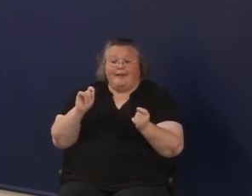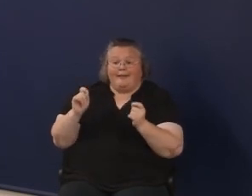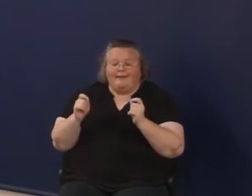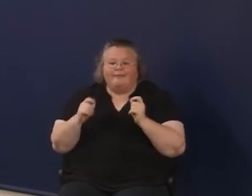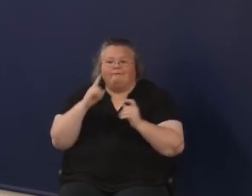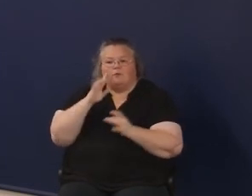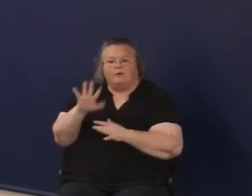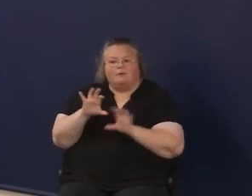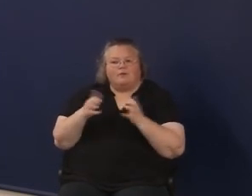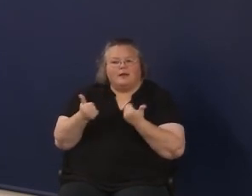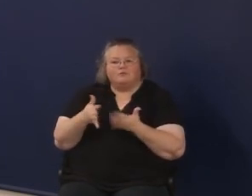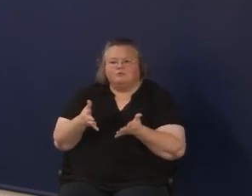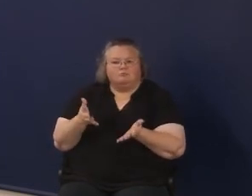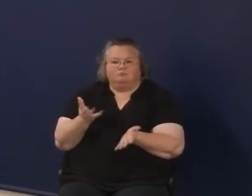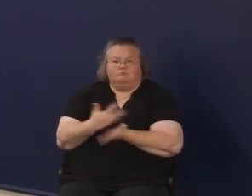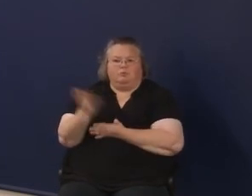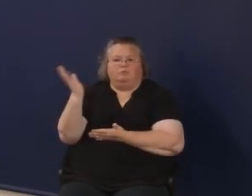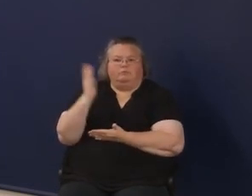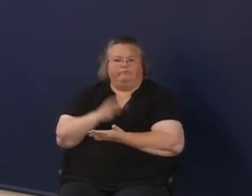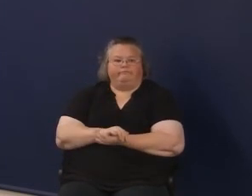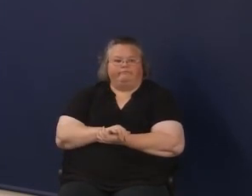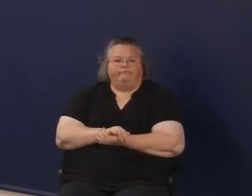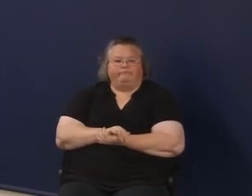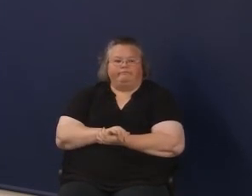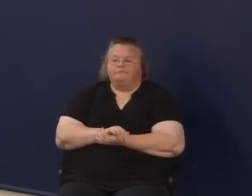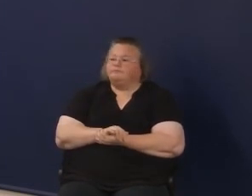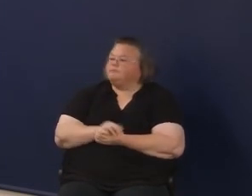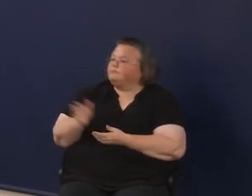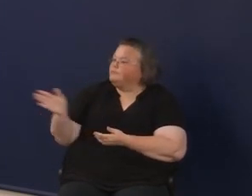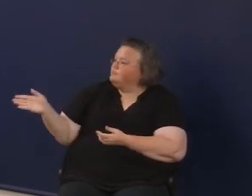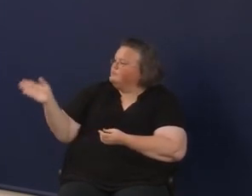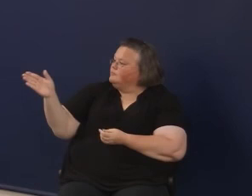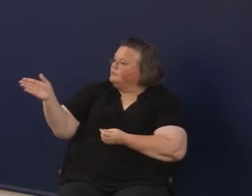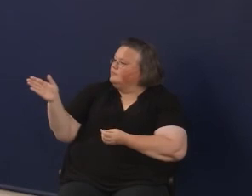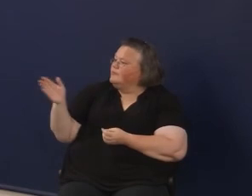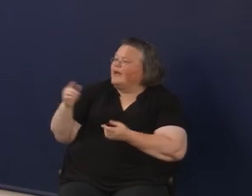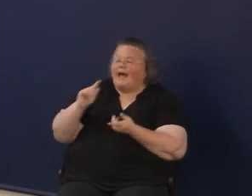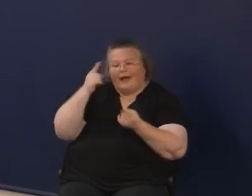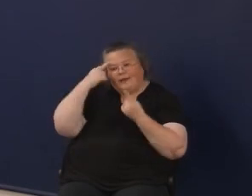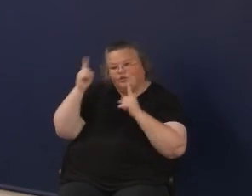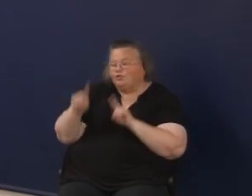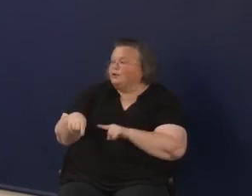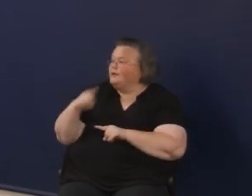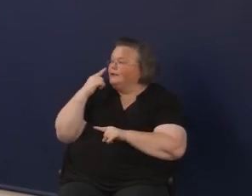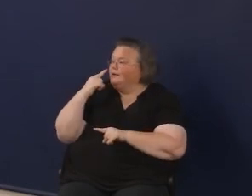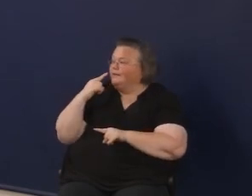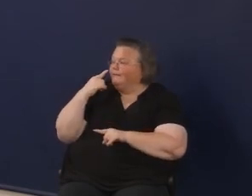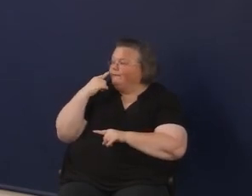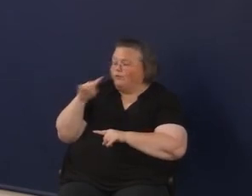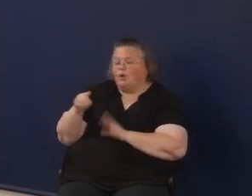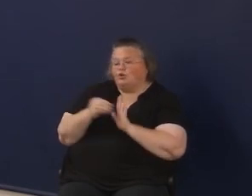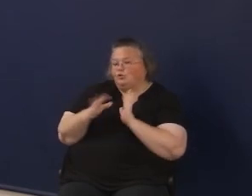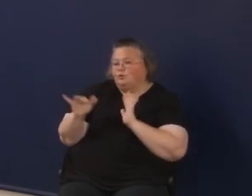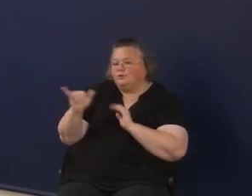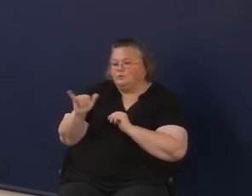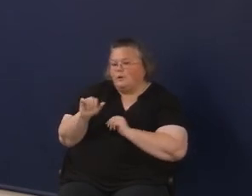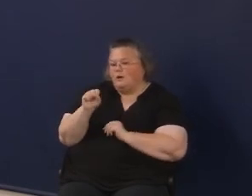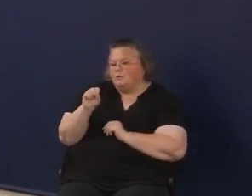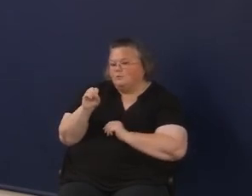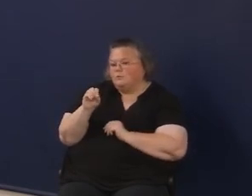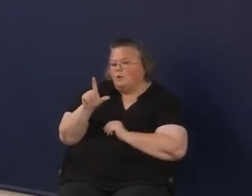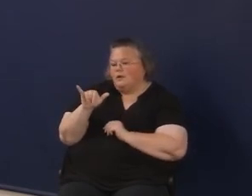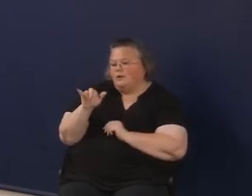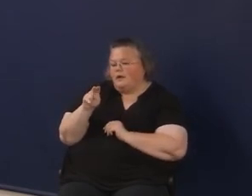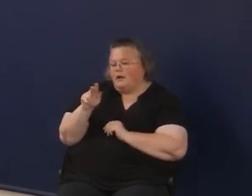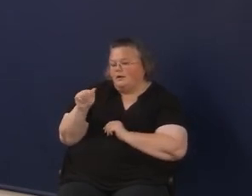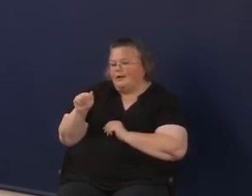going on in the classroom. I agree and I think the same thing for students as well. I don't think any of this